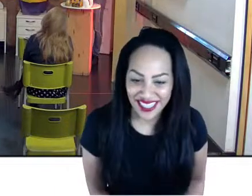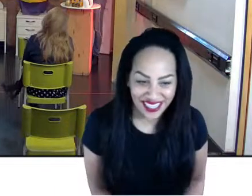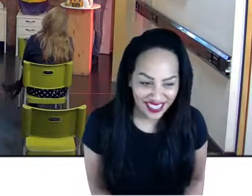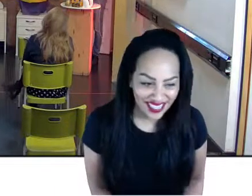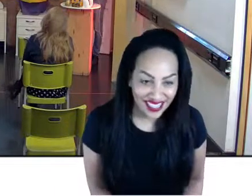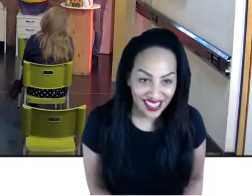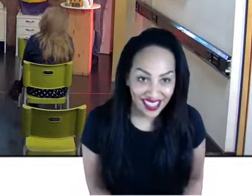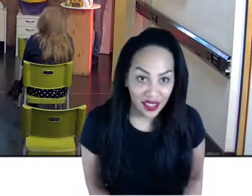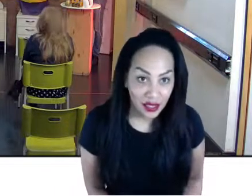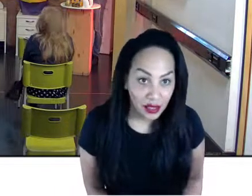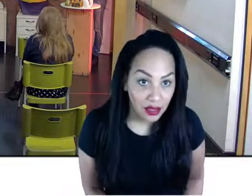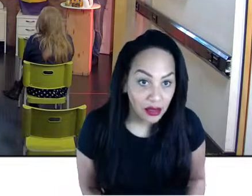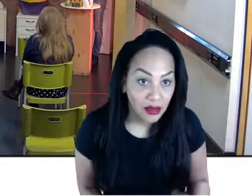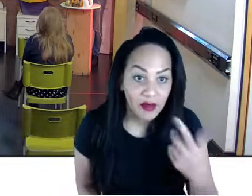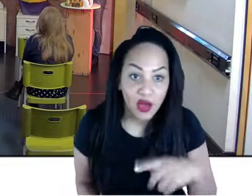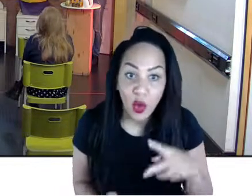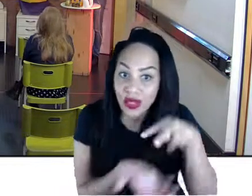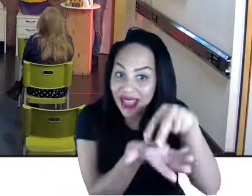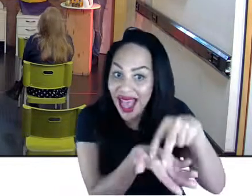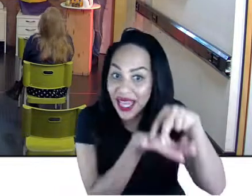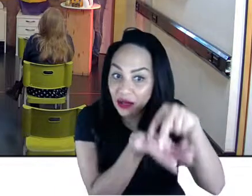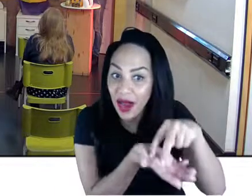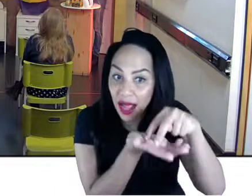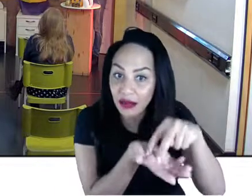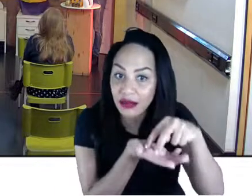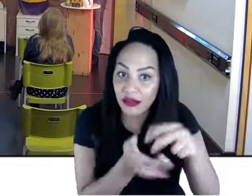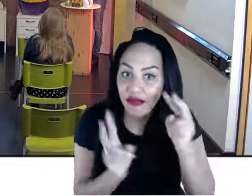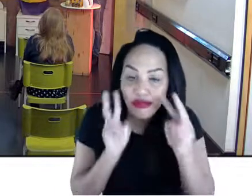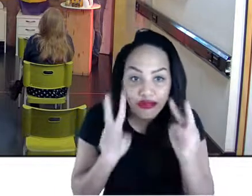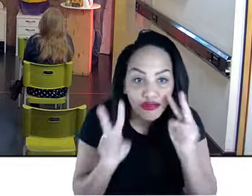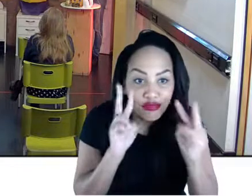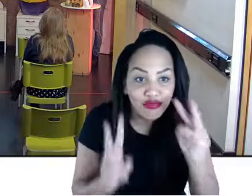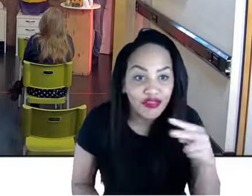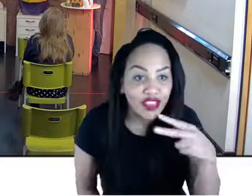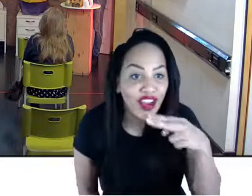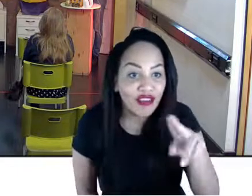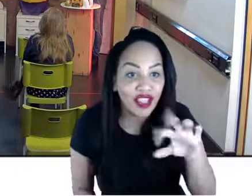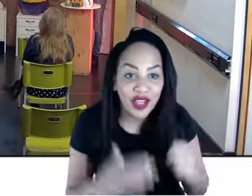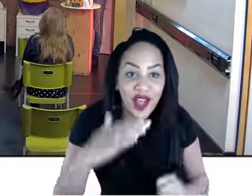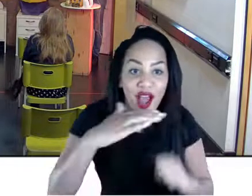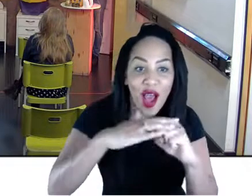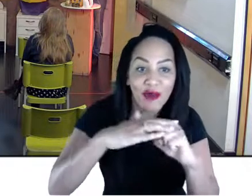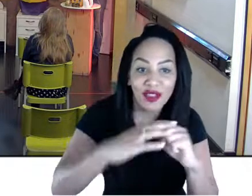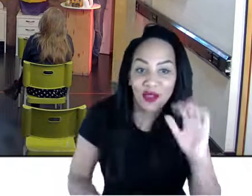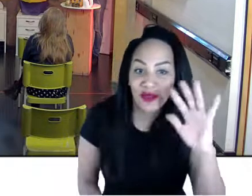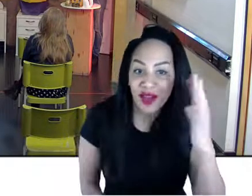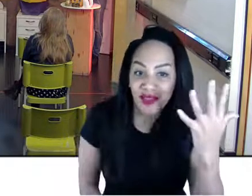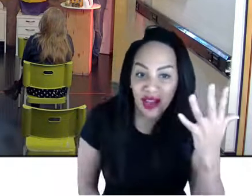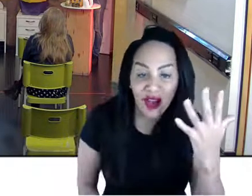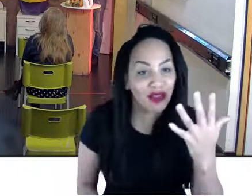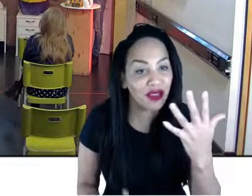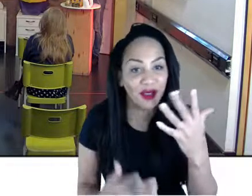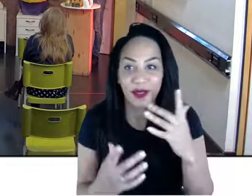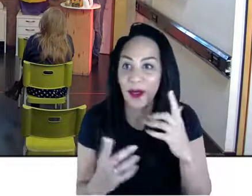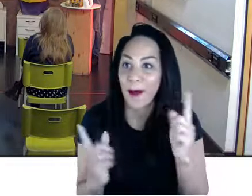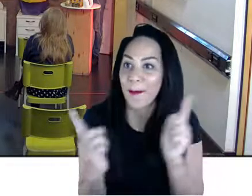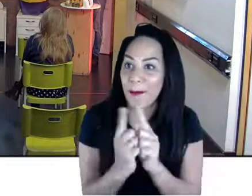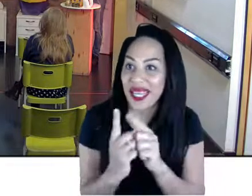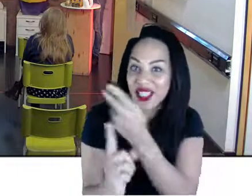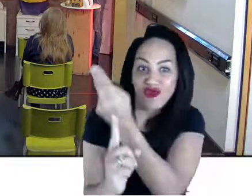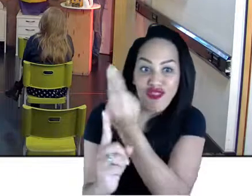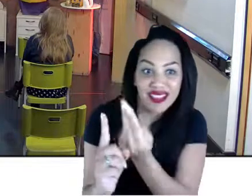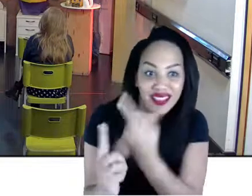So, if you want to stick around and say, well, it's a hot desk in the afternoon until five o'clock, say hello to us, chat to residents, that's every Friday now.